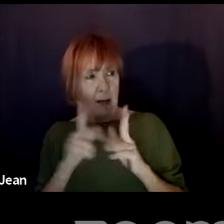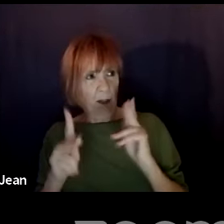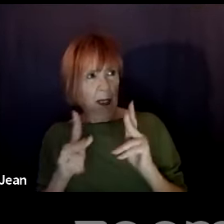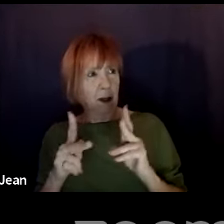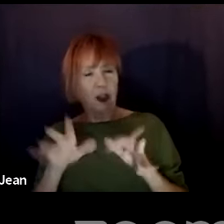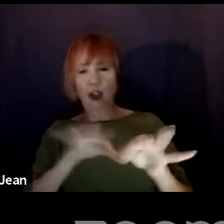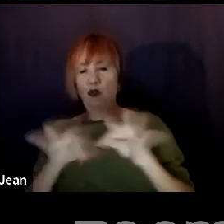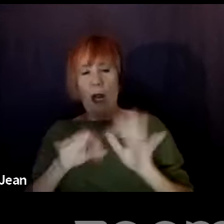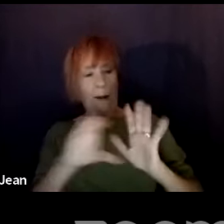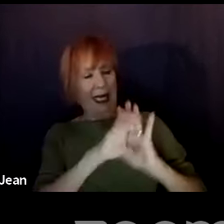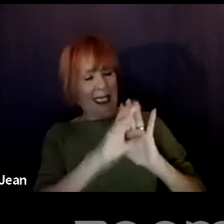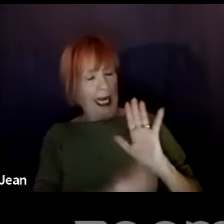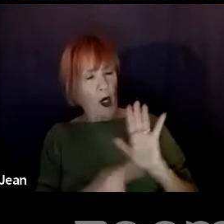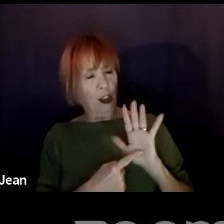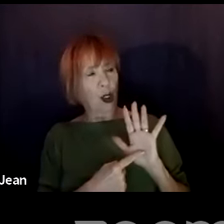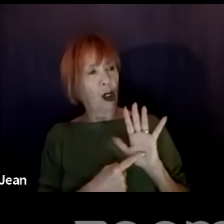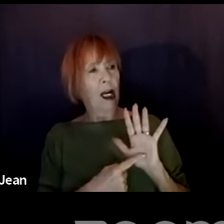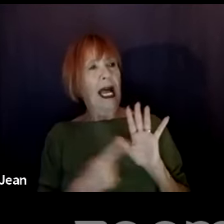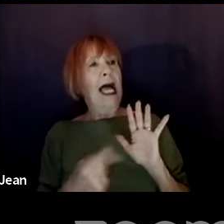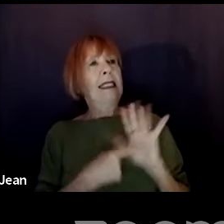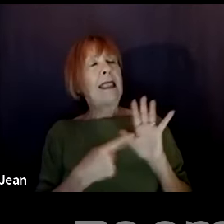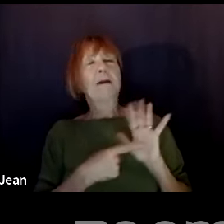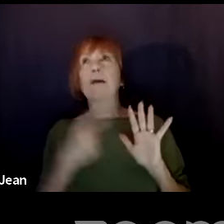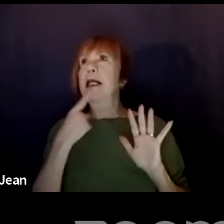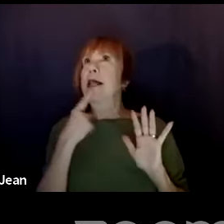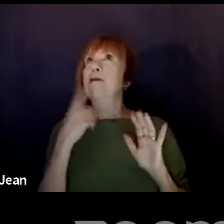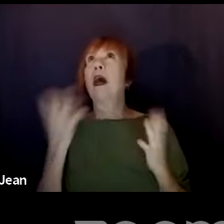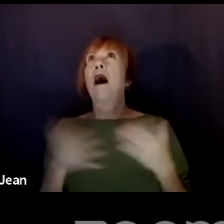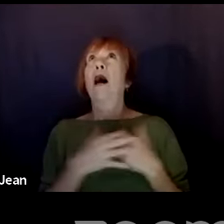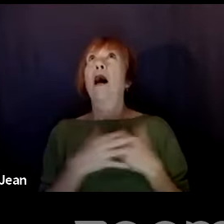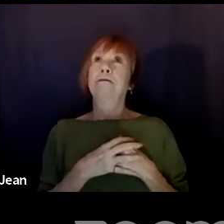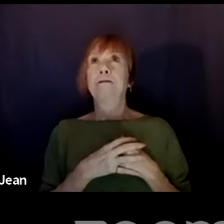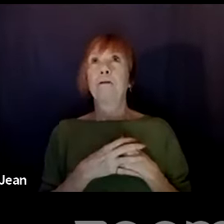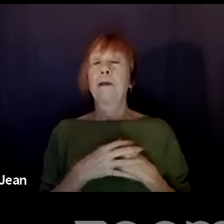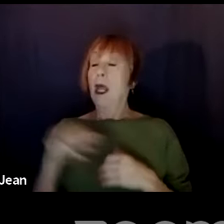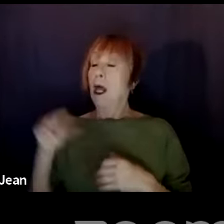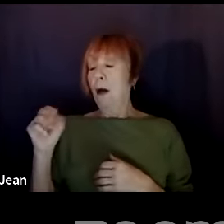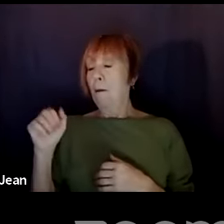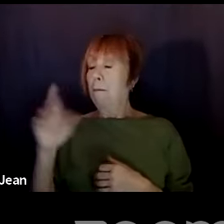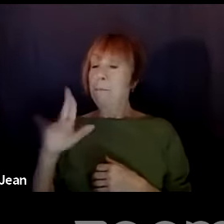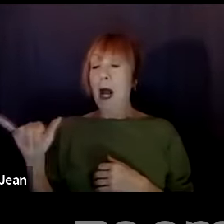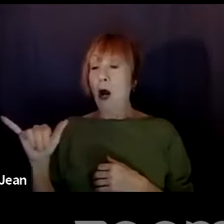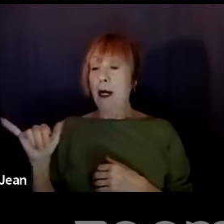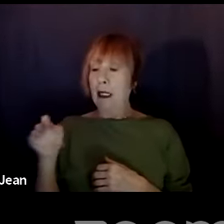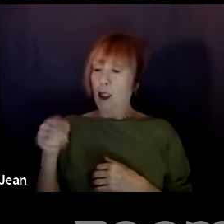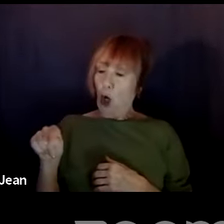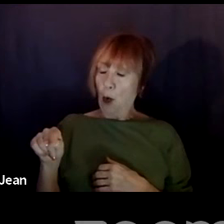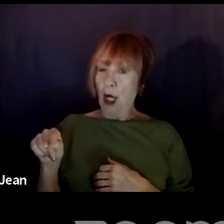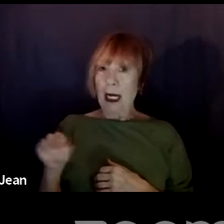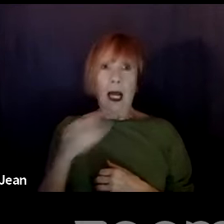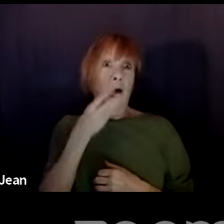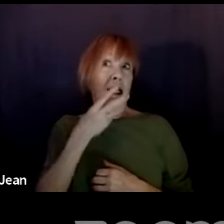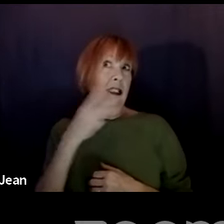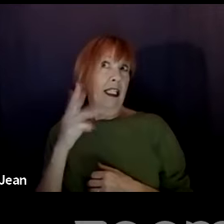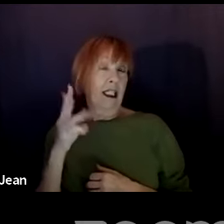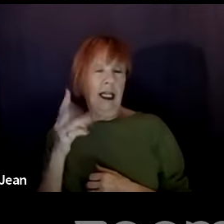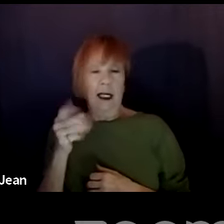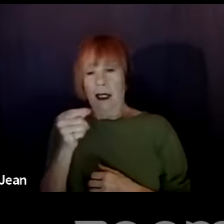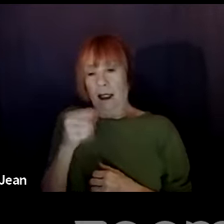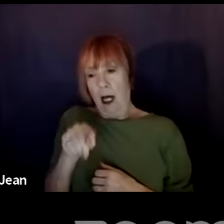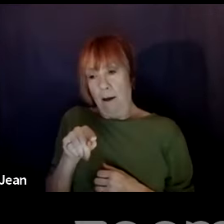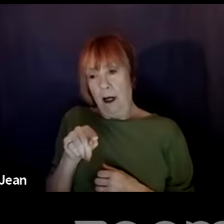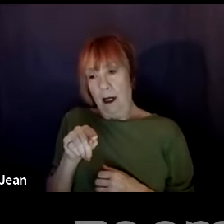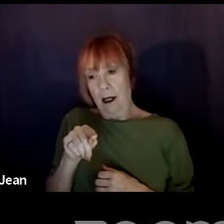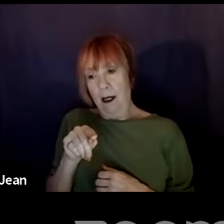characters, a lot of times it'll say, uh, you know, Mary comma 16 comma,